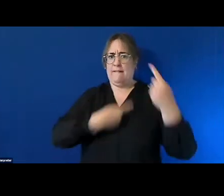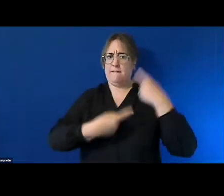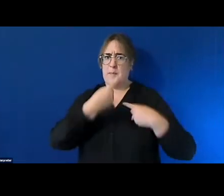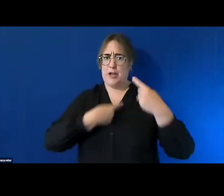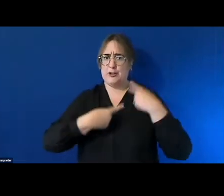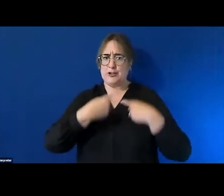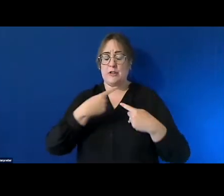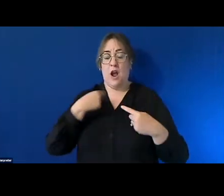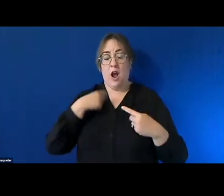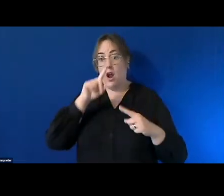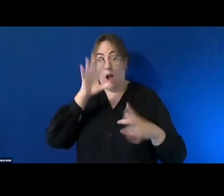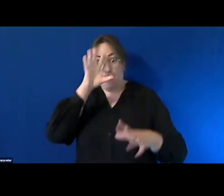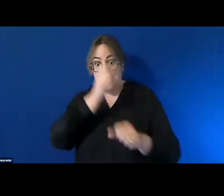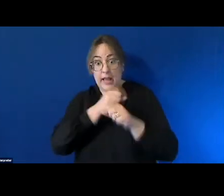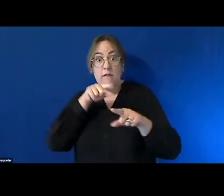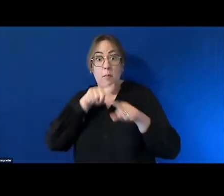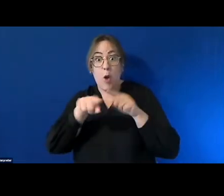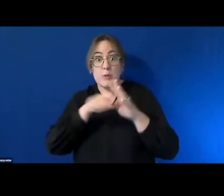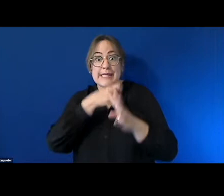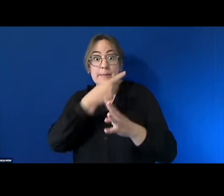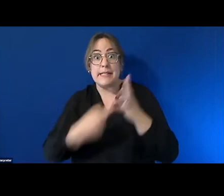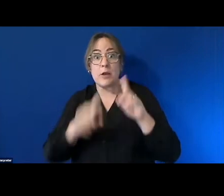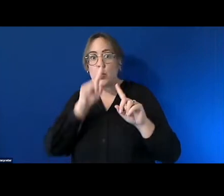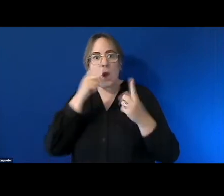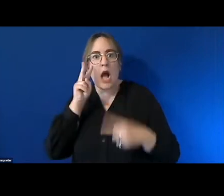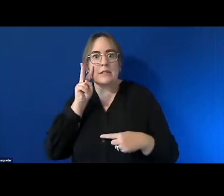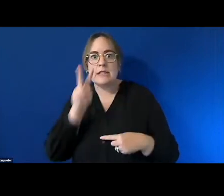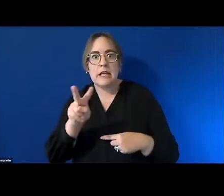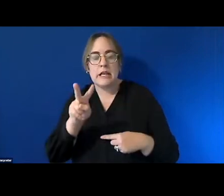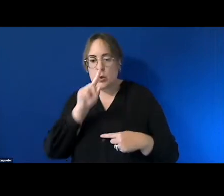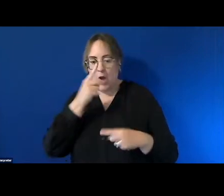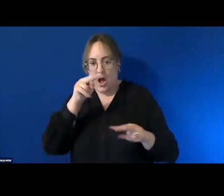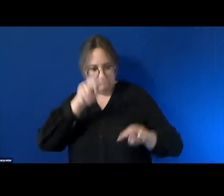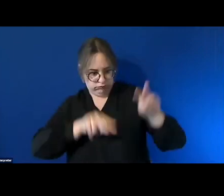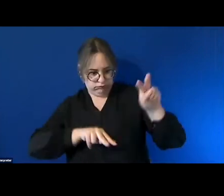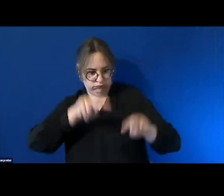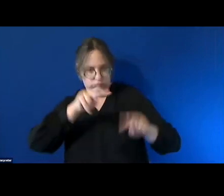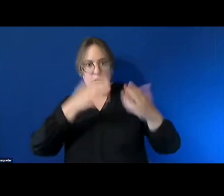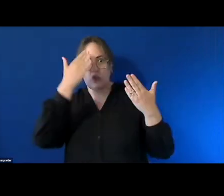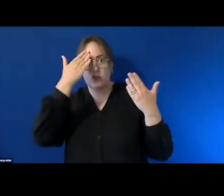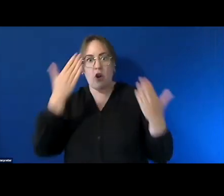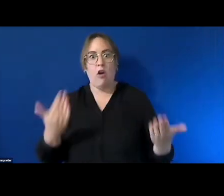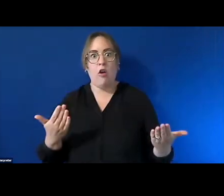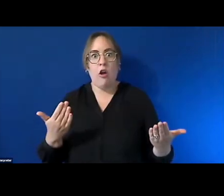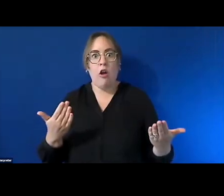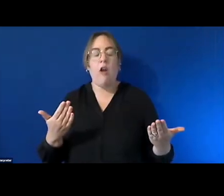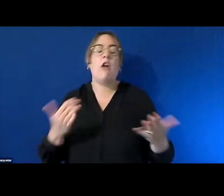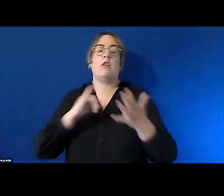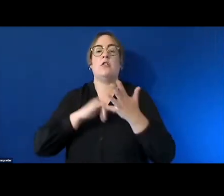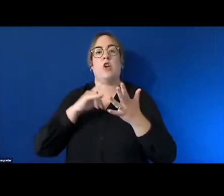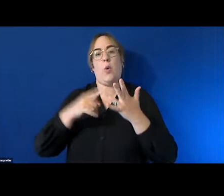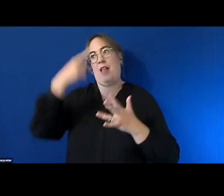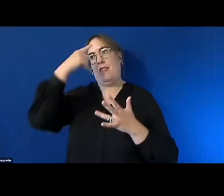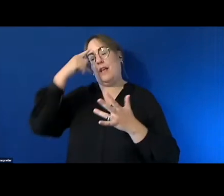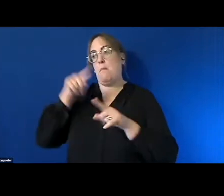most disabilities in the workplace are invisible um and this is something that i think the employers in the room